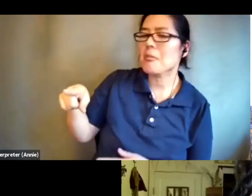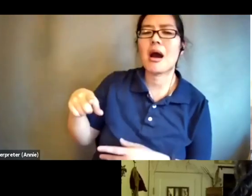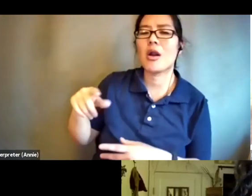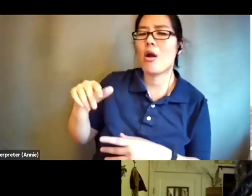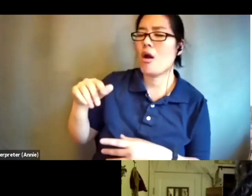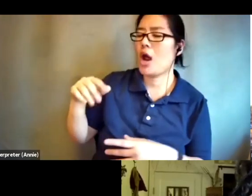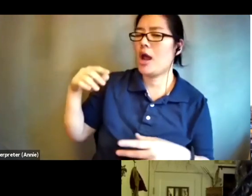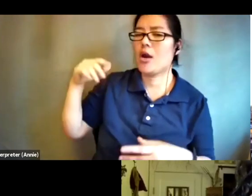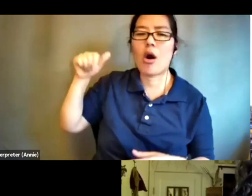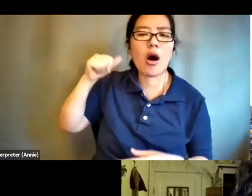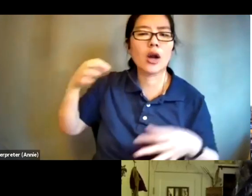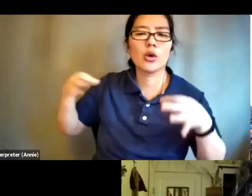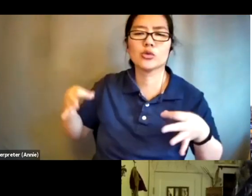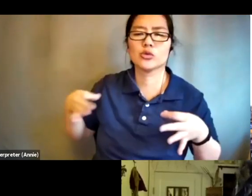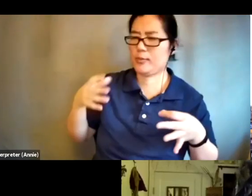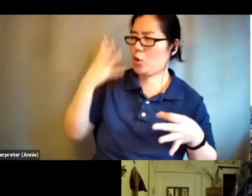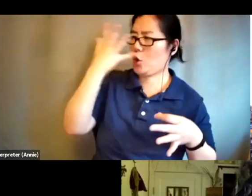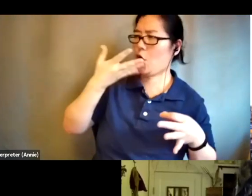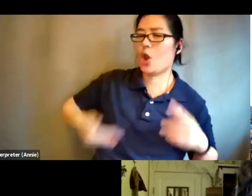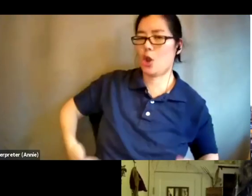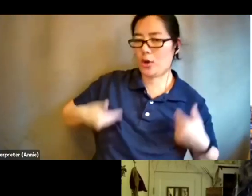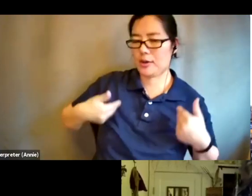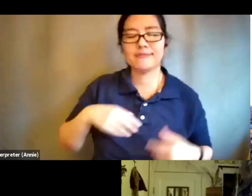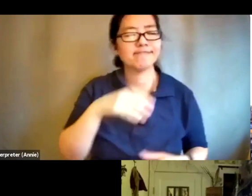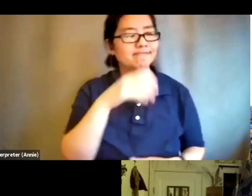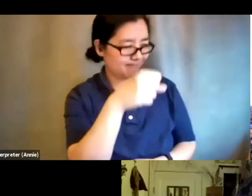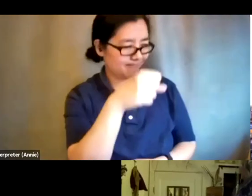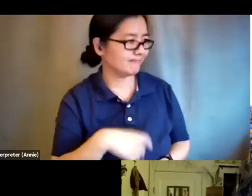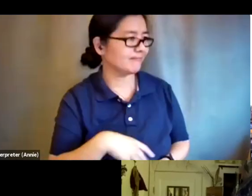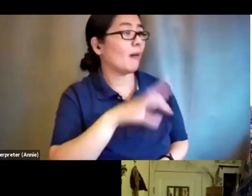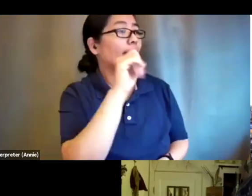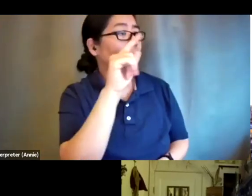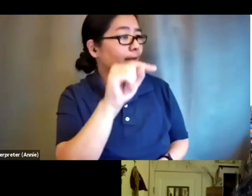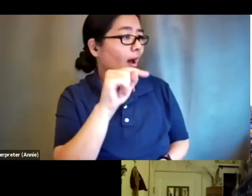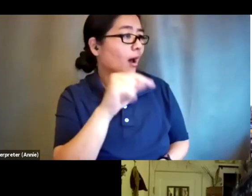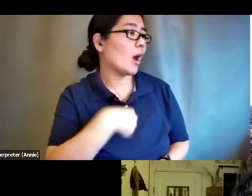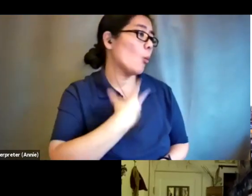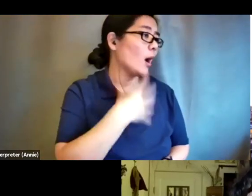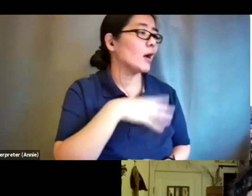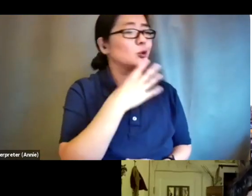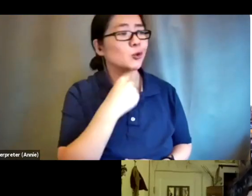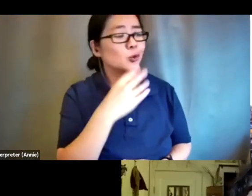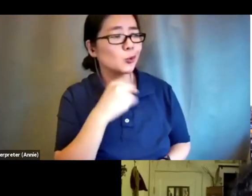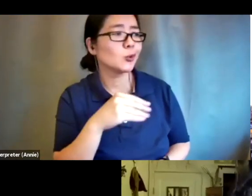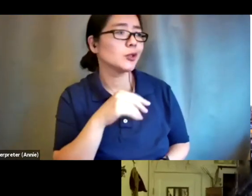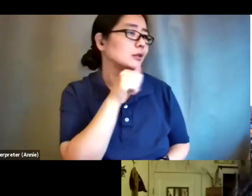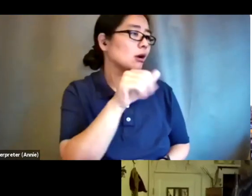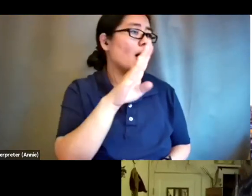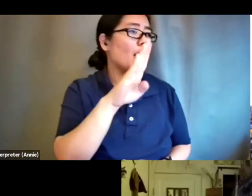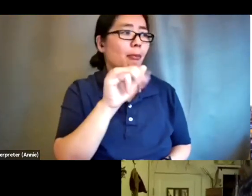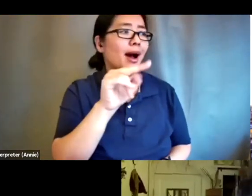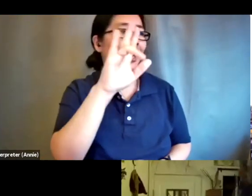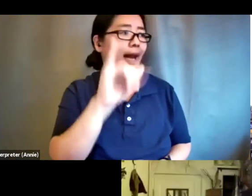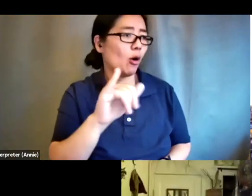please yeah I'm a fat white jewish um non-binary femme person I have dark